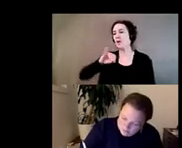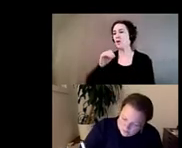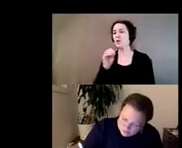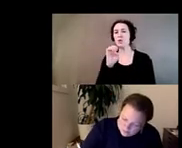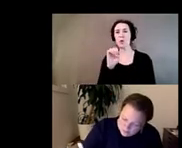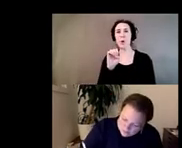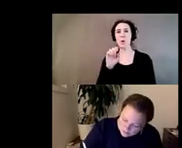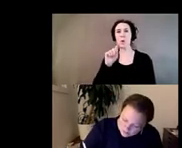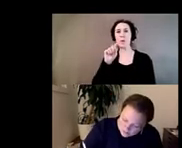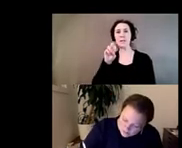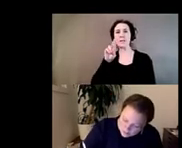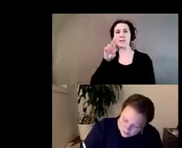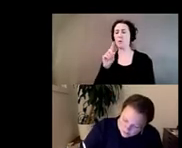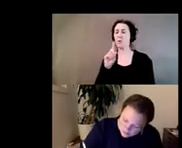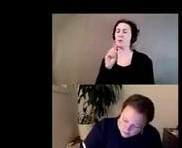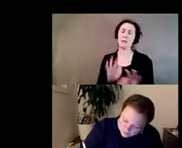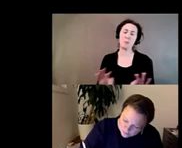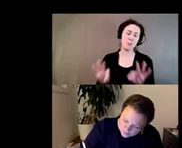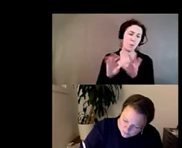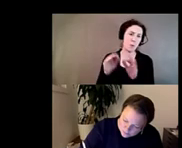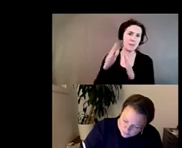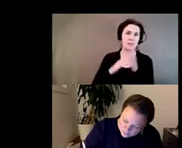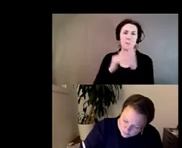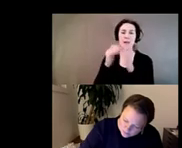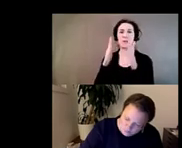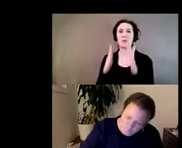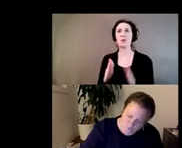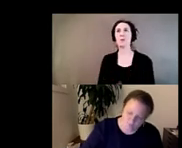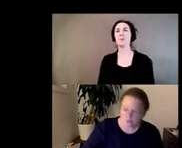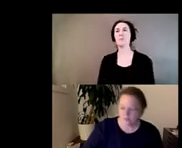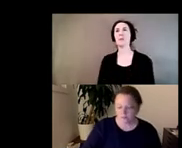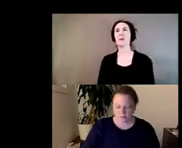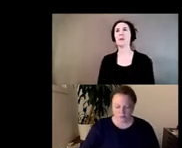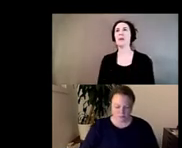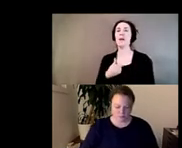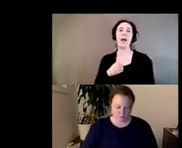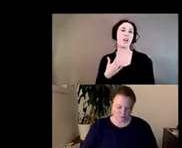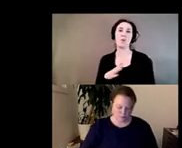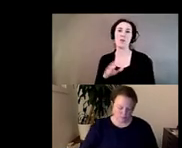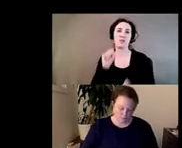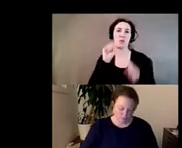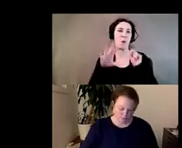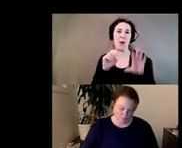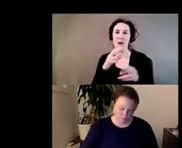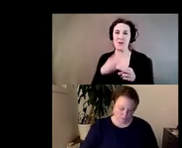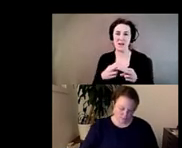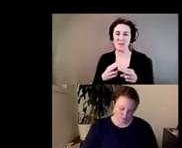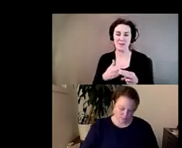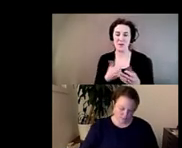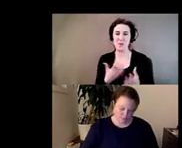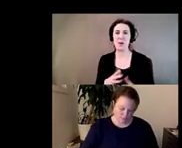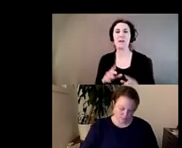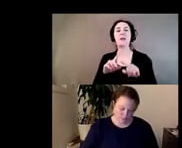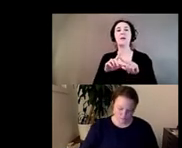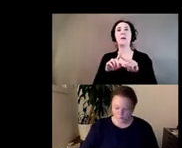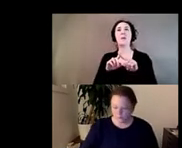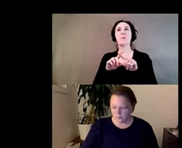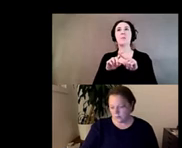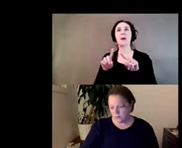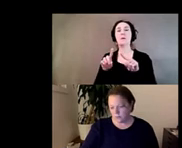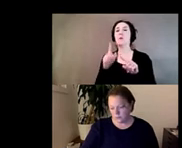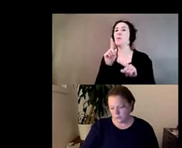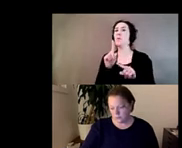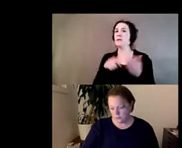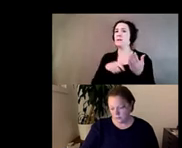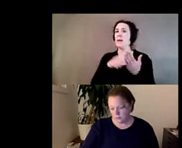who was a really important painter and I would say so that I don't just keep rambling a catalog that I can really recommend folks